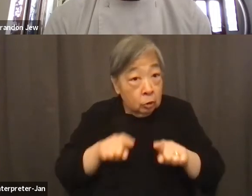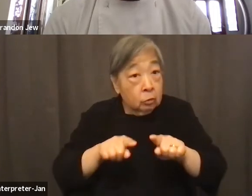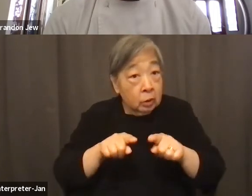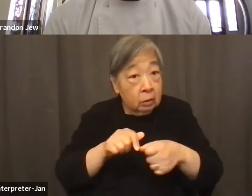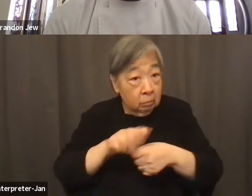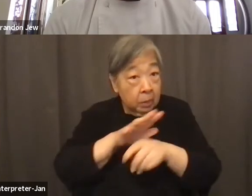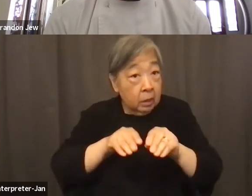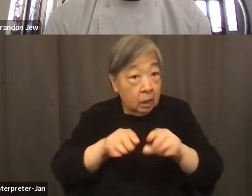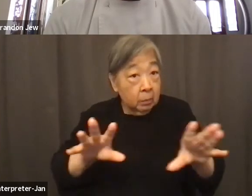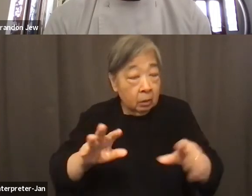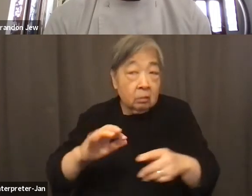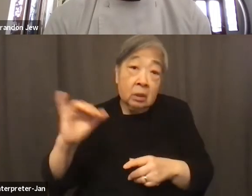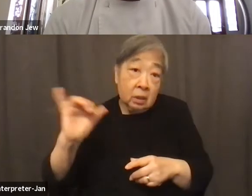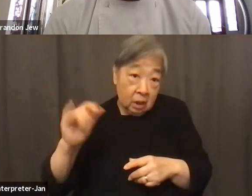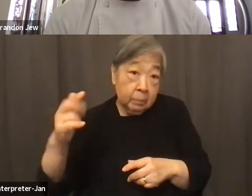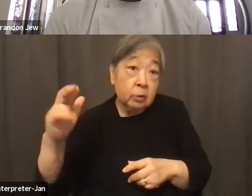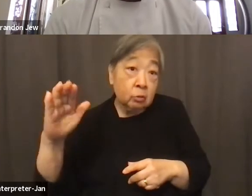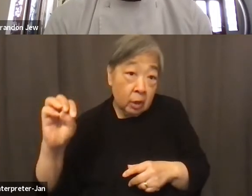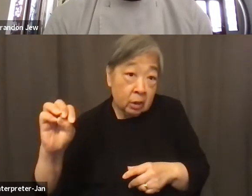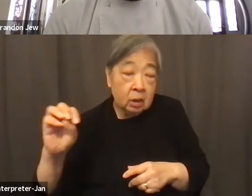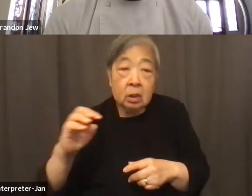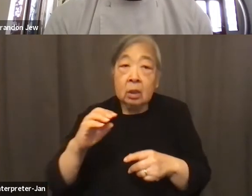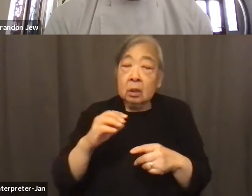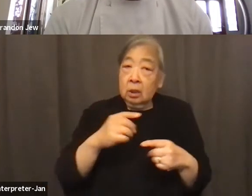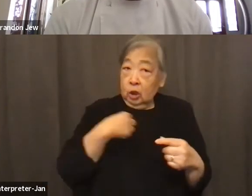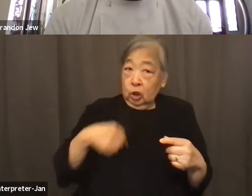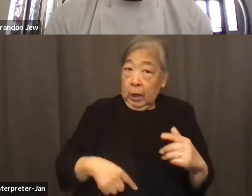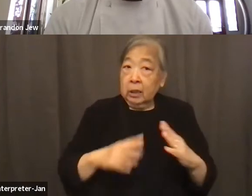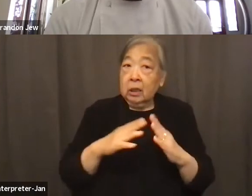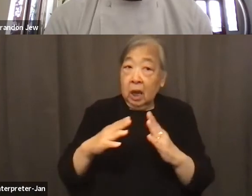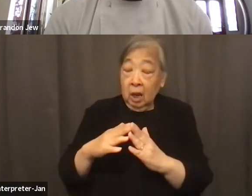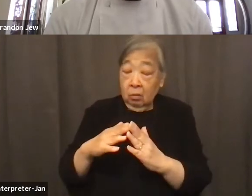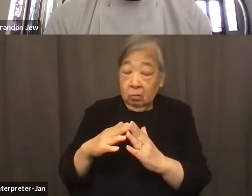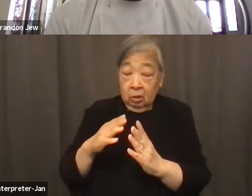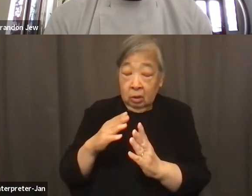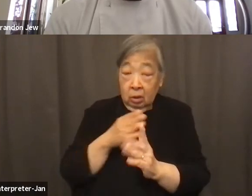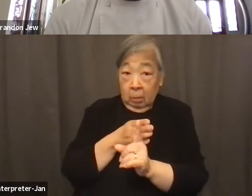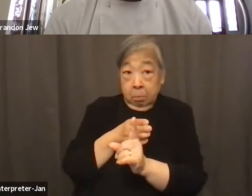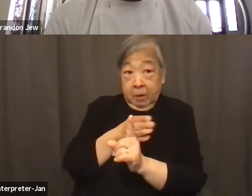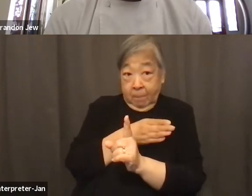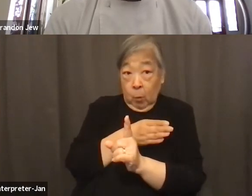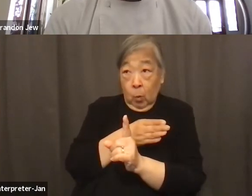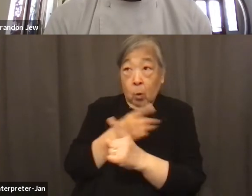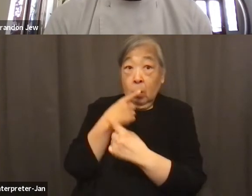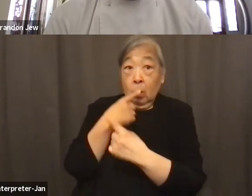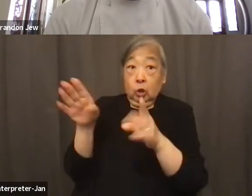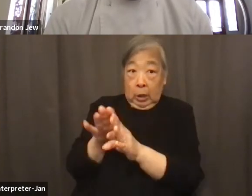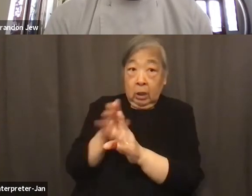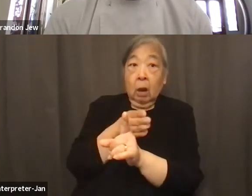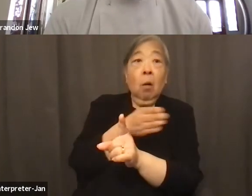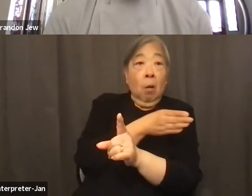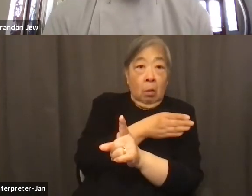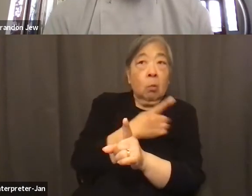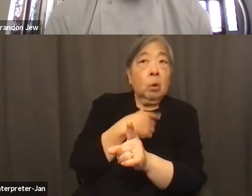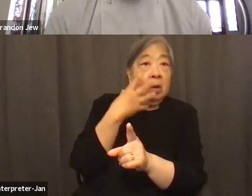we experienced a slowdown in Chinatown months before the shutdown. So